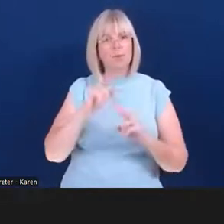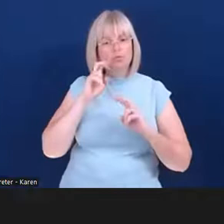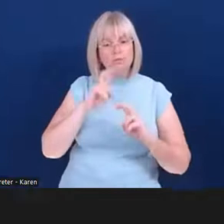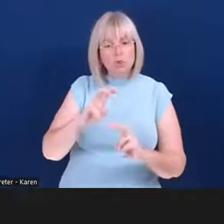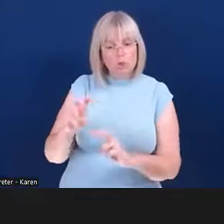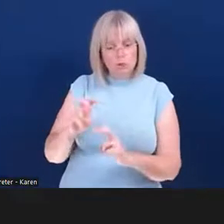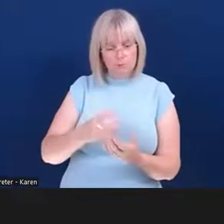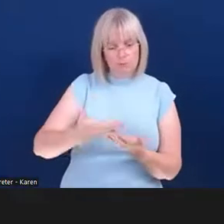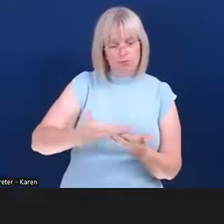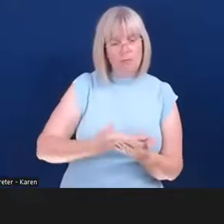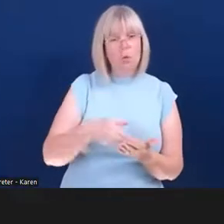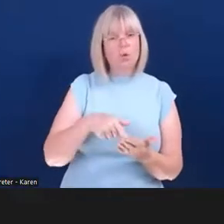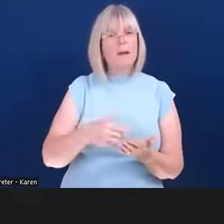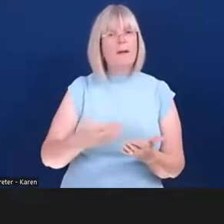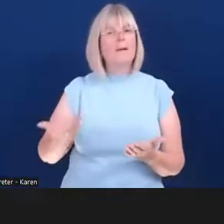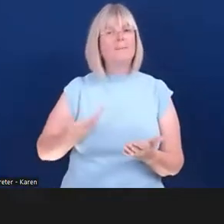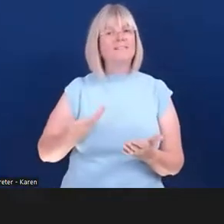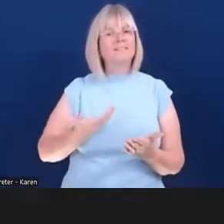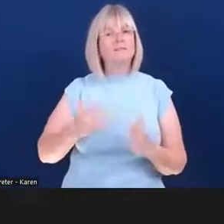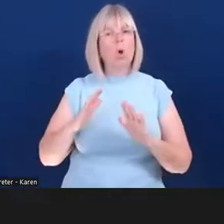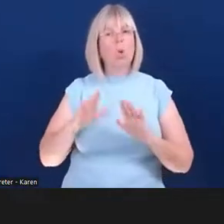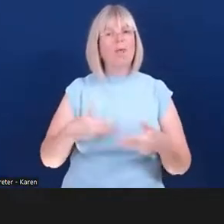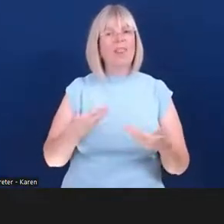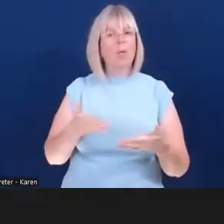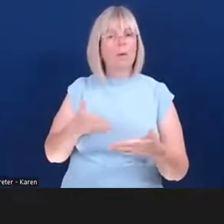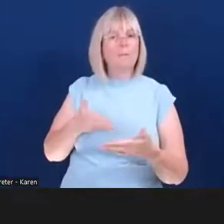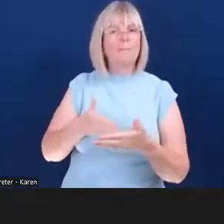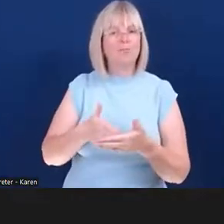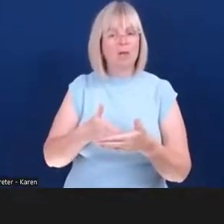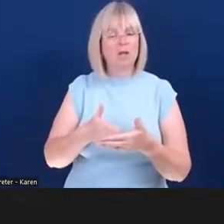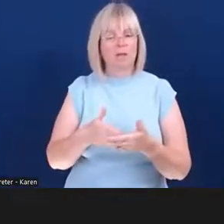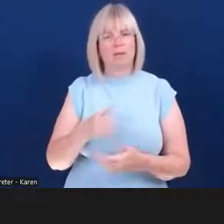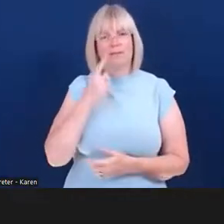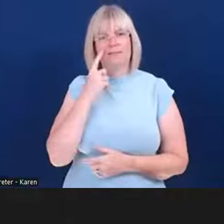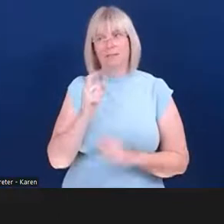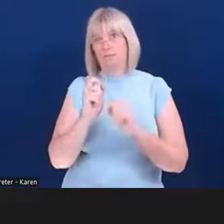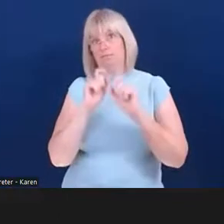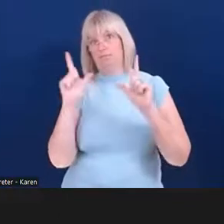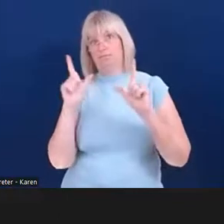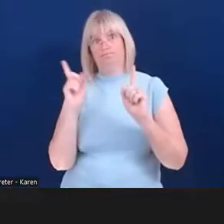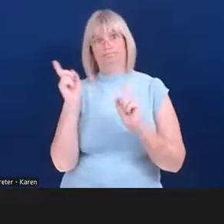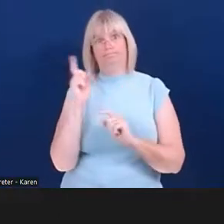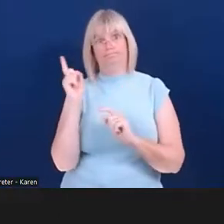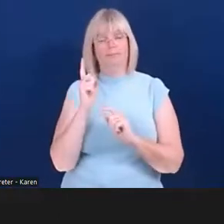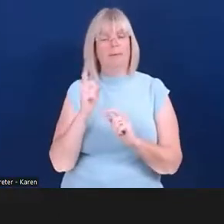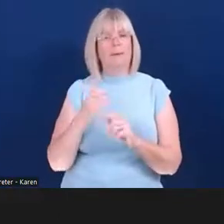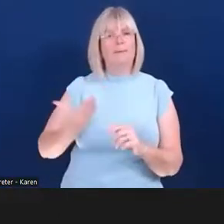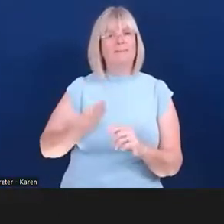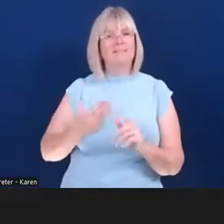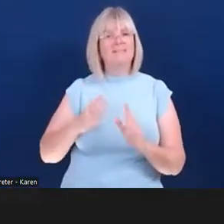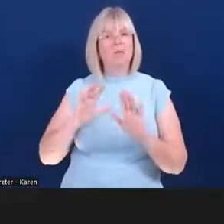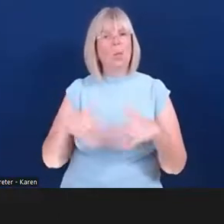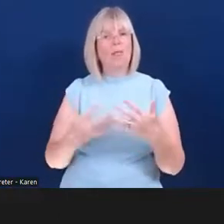Business Without Barriers, hence the title at the top of my screen here. And that report set out some of the key facts,